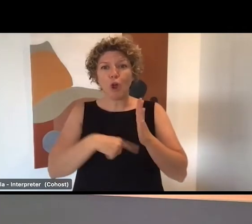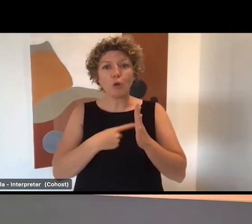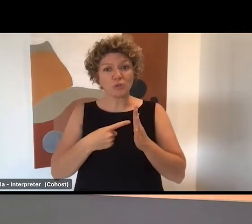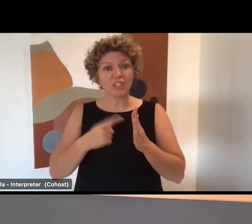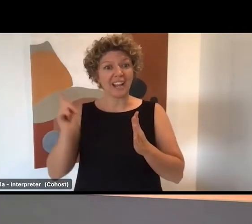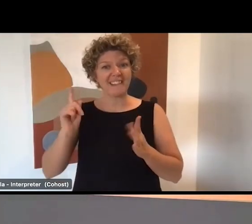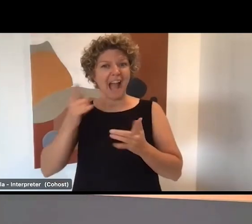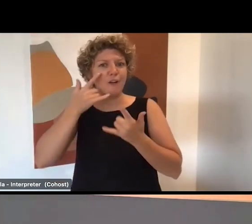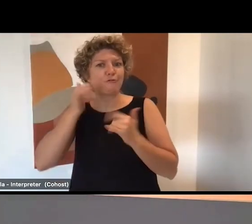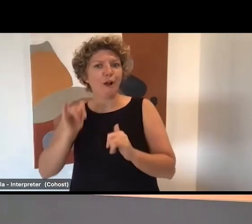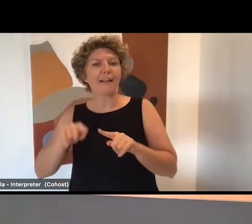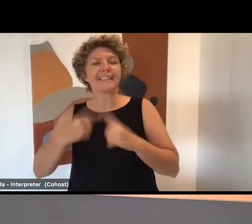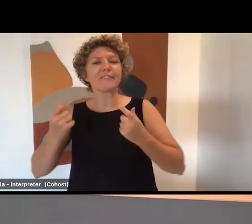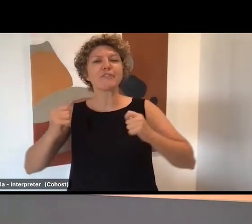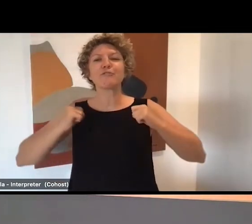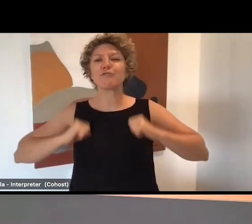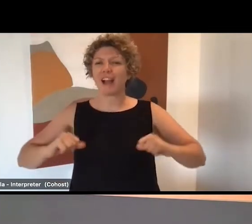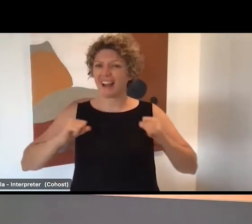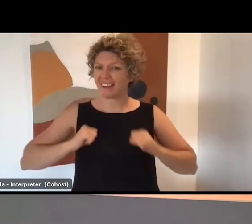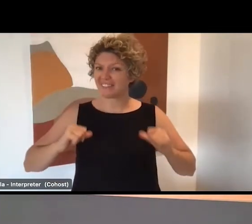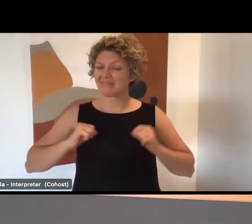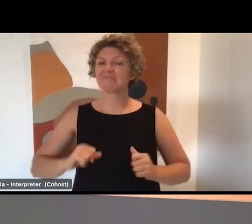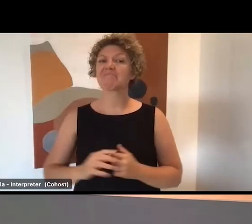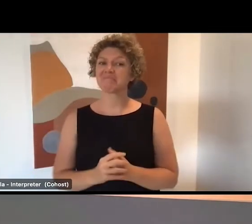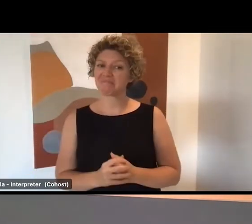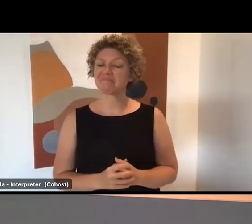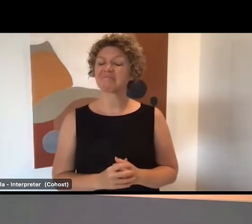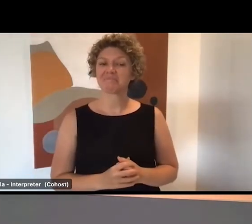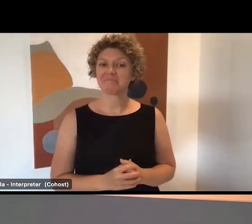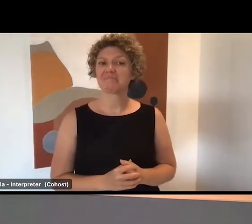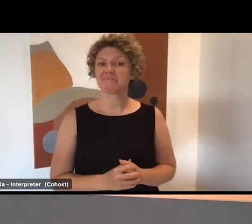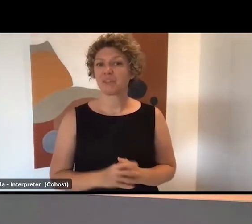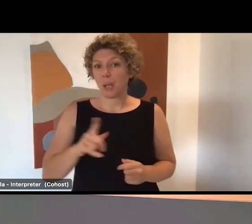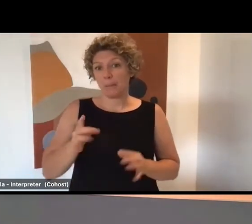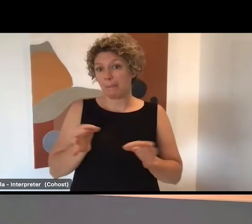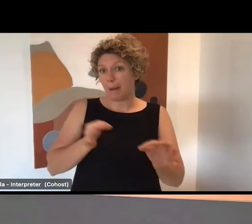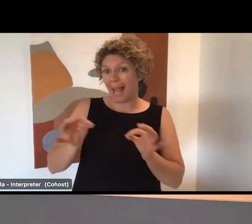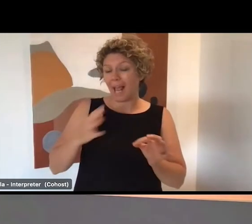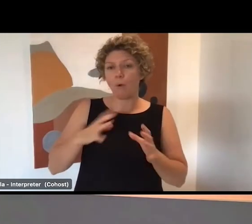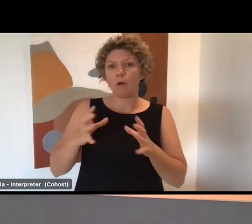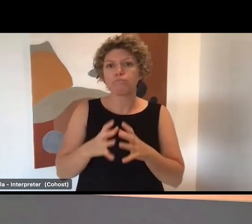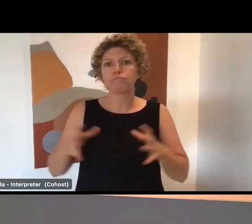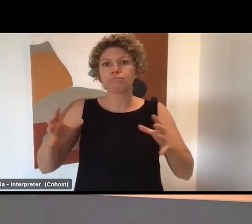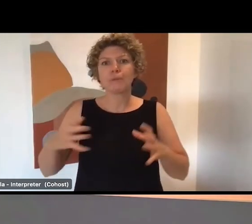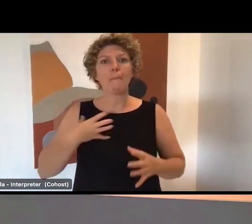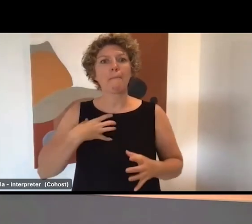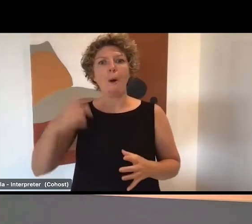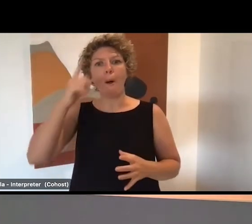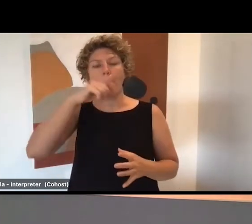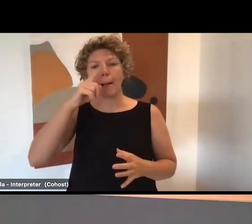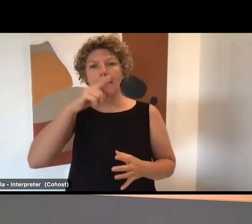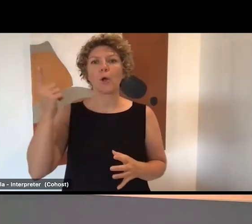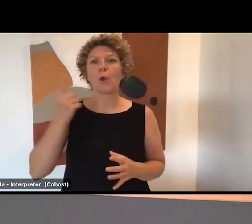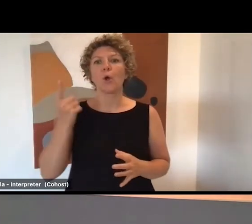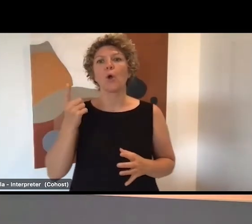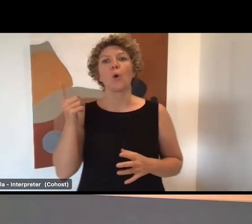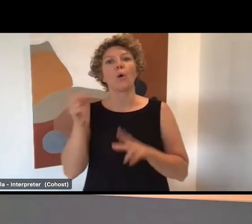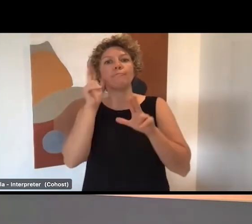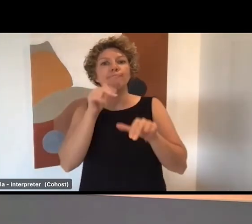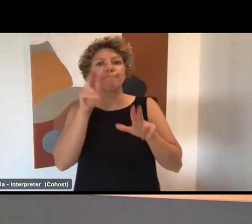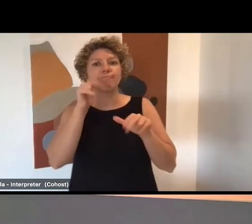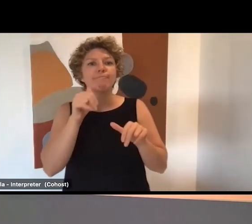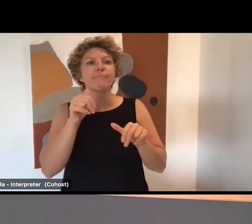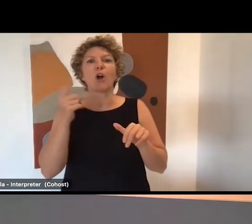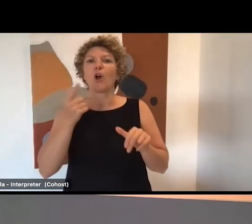trialling different training pathways with the objective to increase the number of qualified Pacific aged care